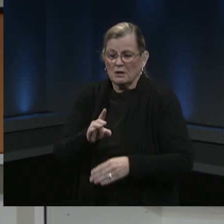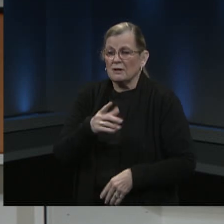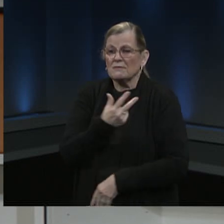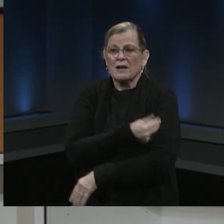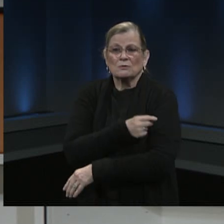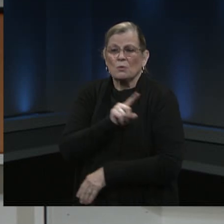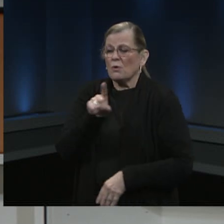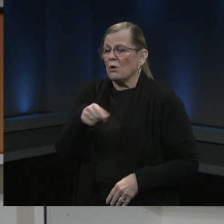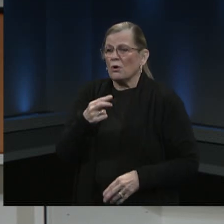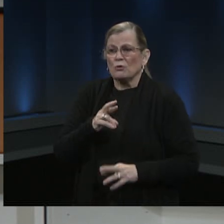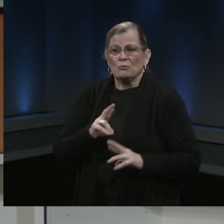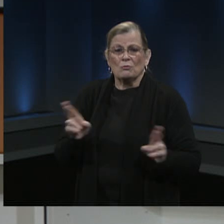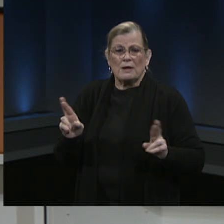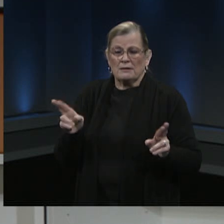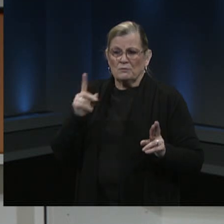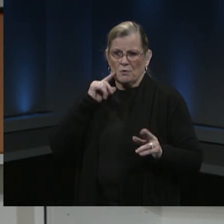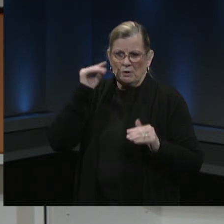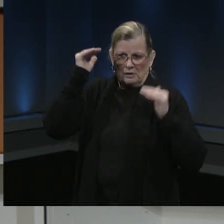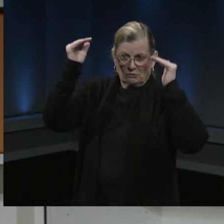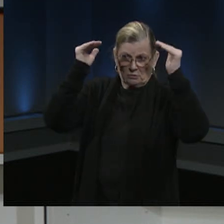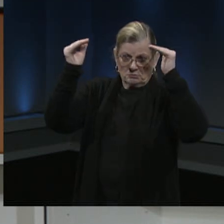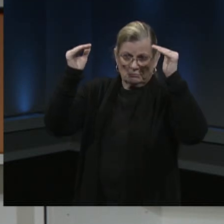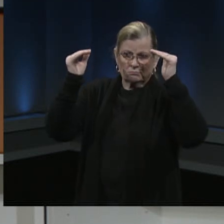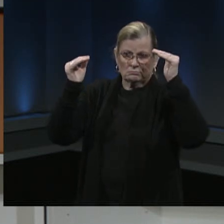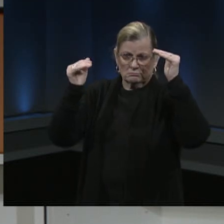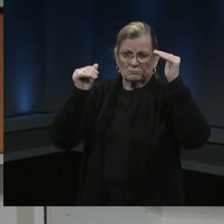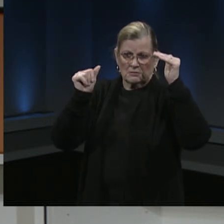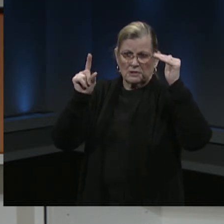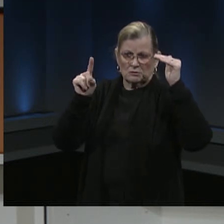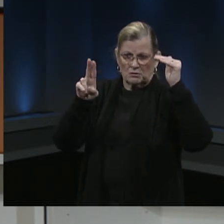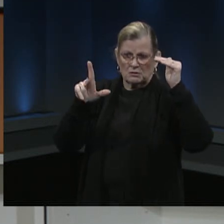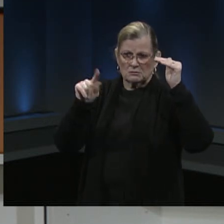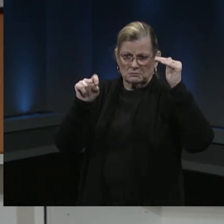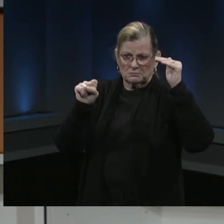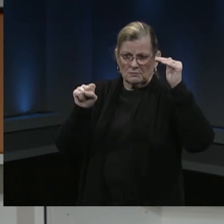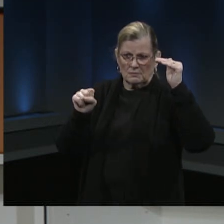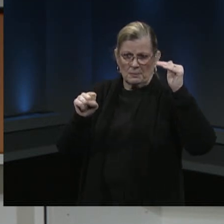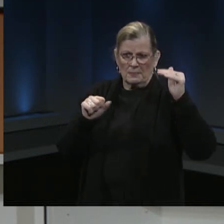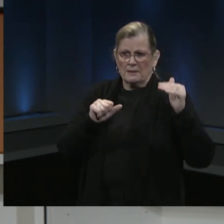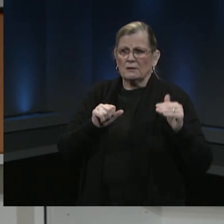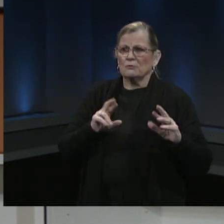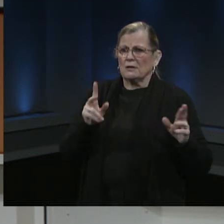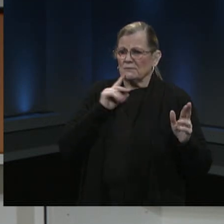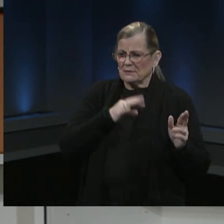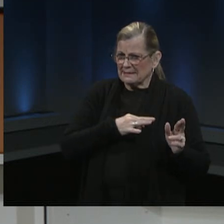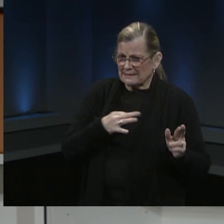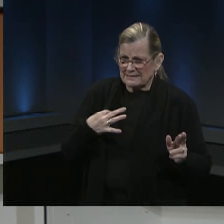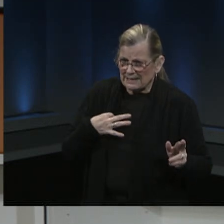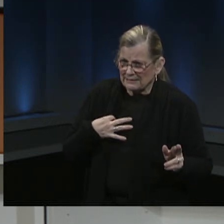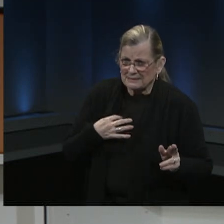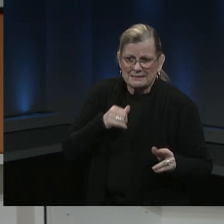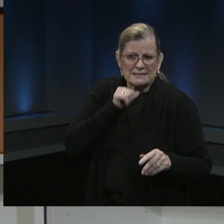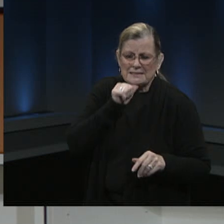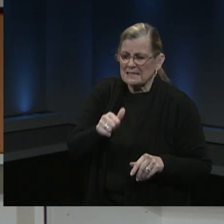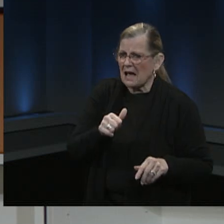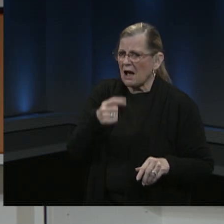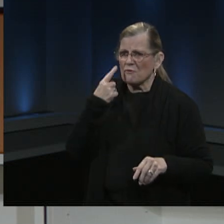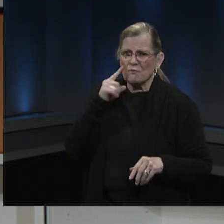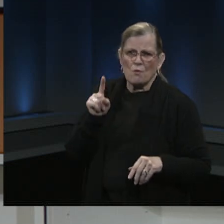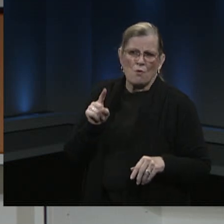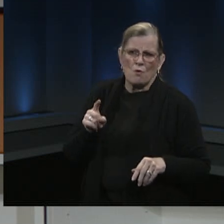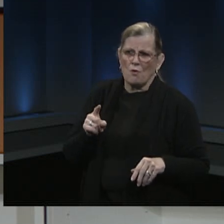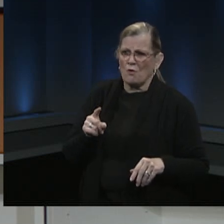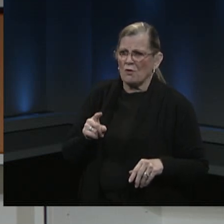for adults. It's only going to be available for our staff. So it's not a silver bullet, but it is